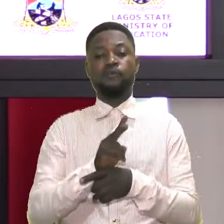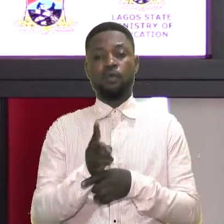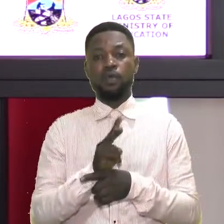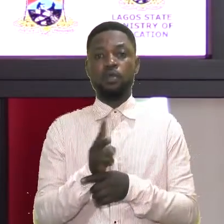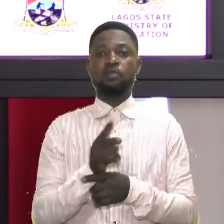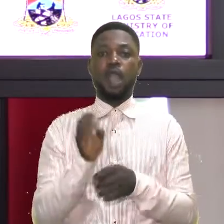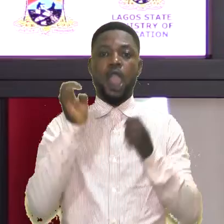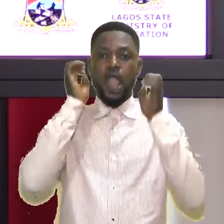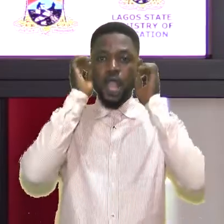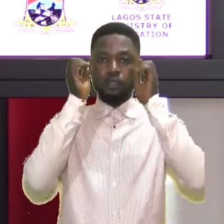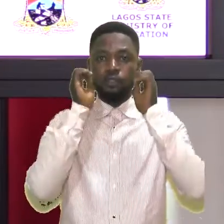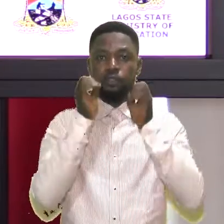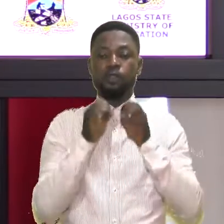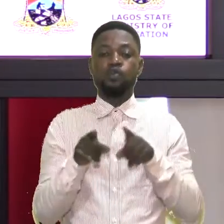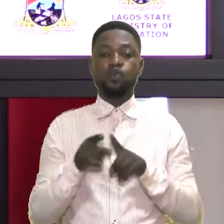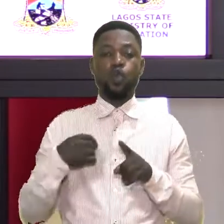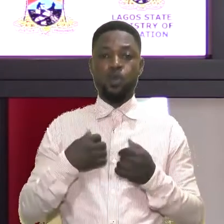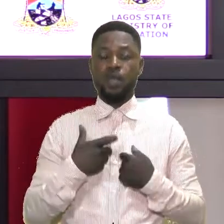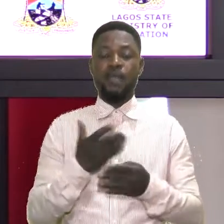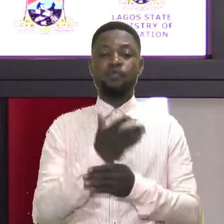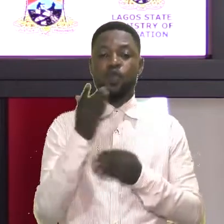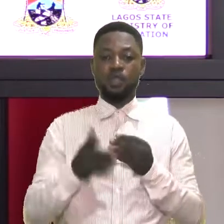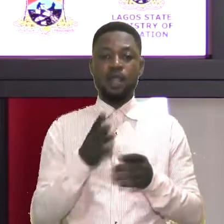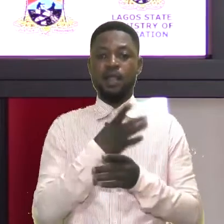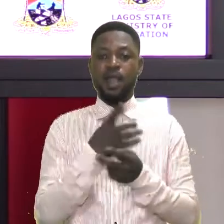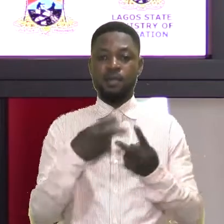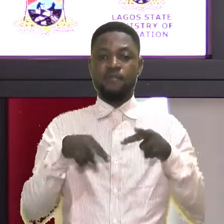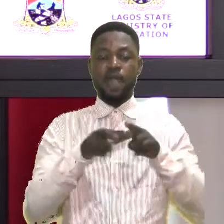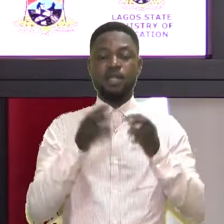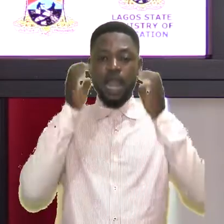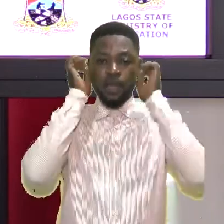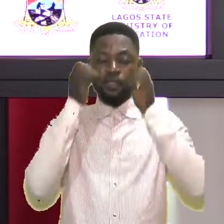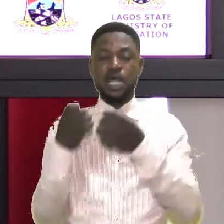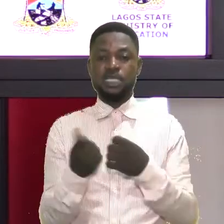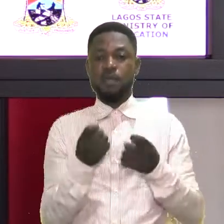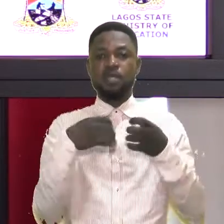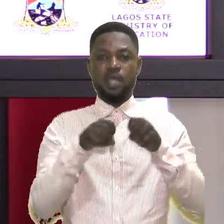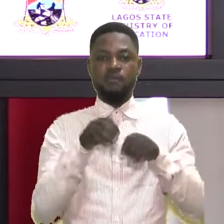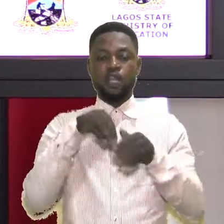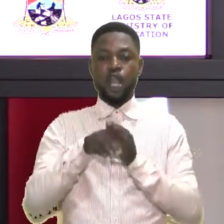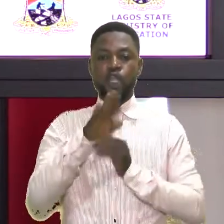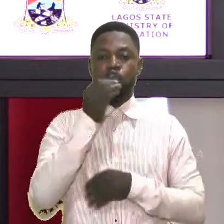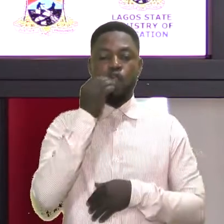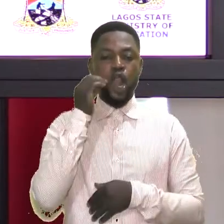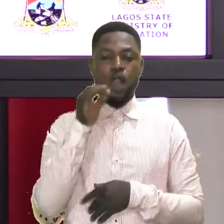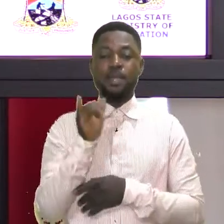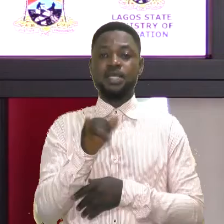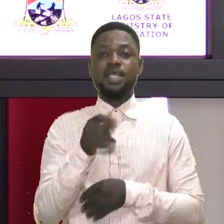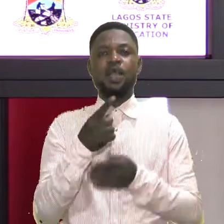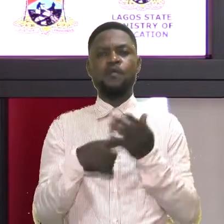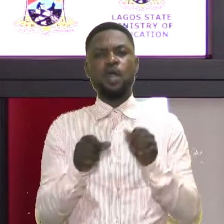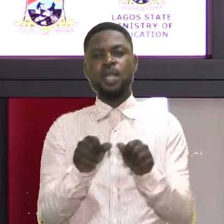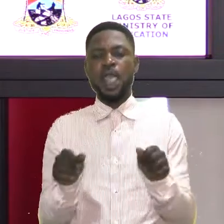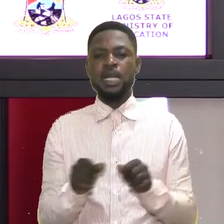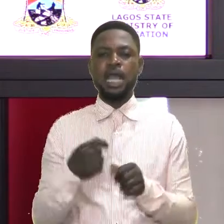-curricular aspect of education. So, you have a total and a valued education system even in your homes. Yes.